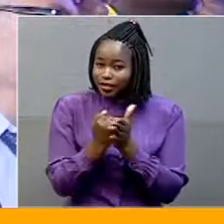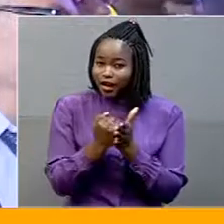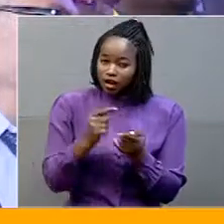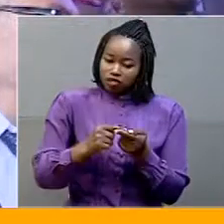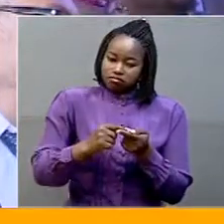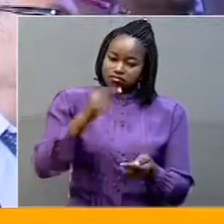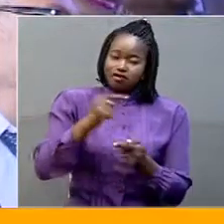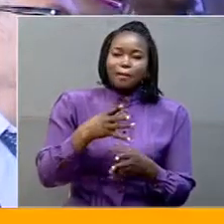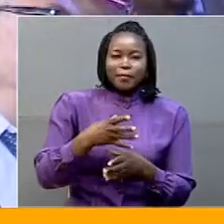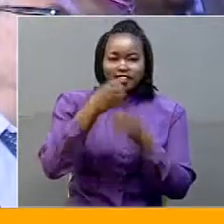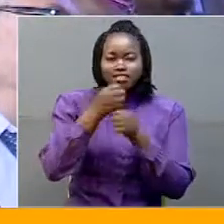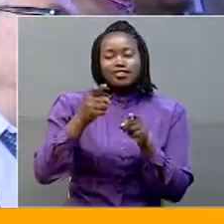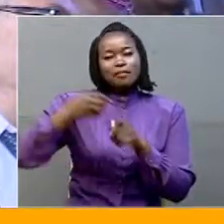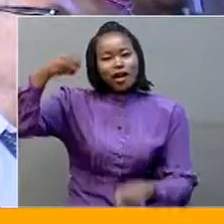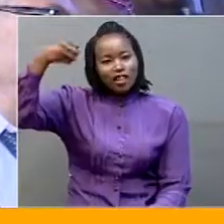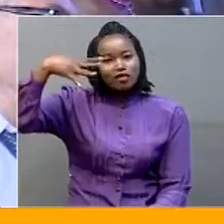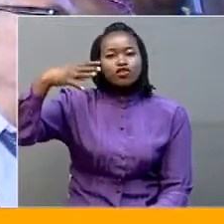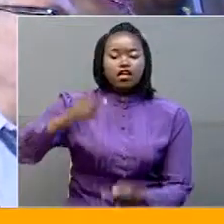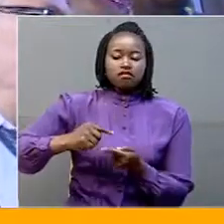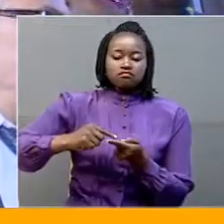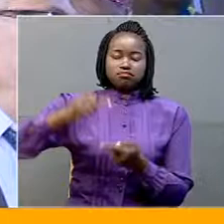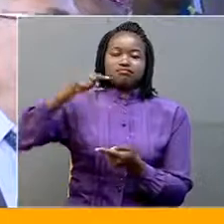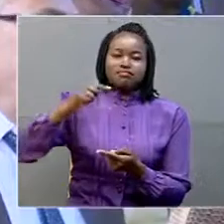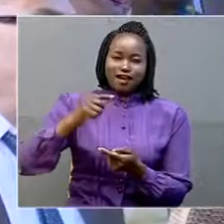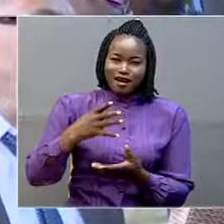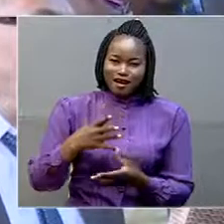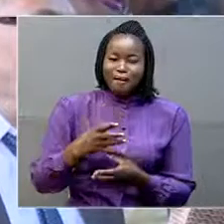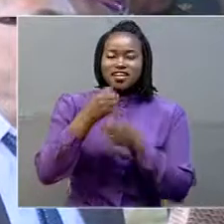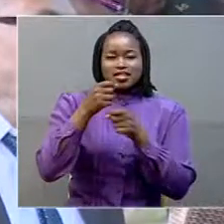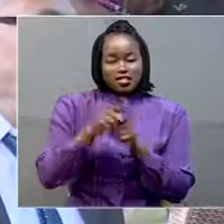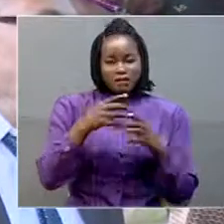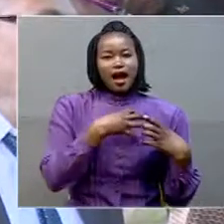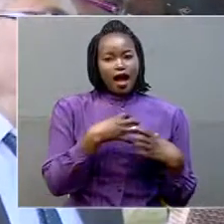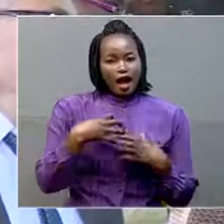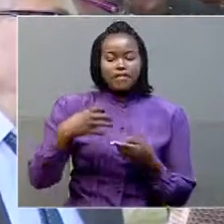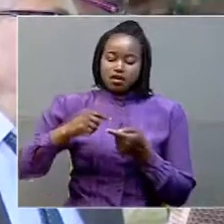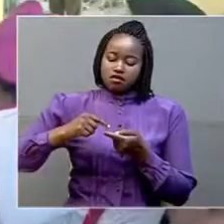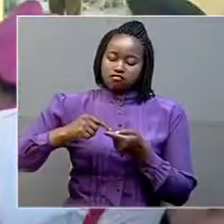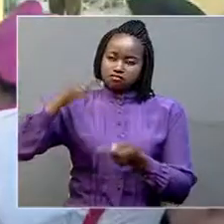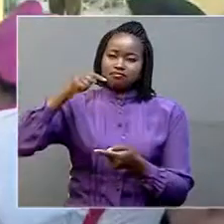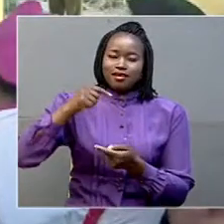electricity and defense, the army.